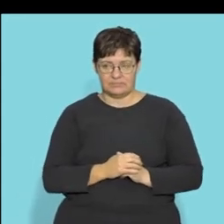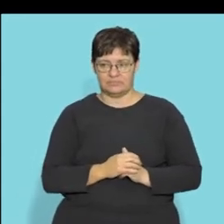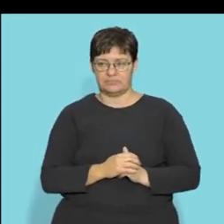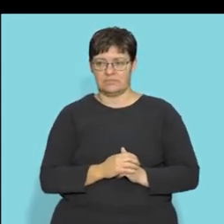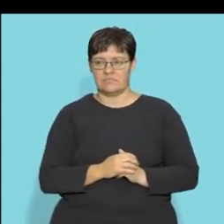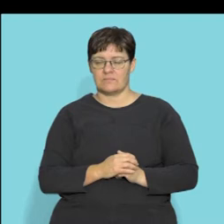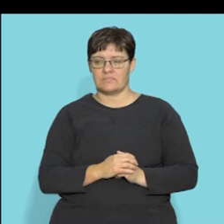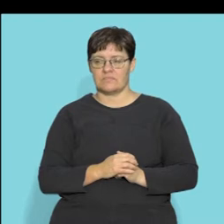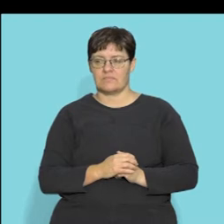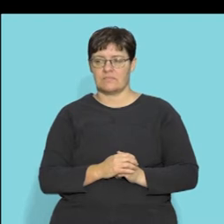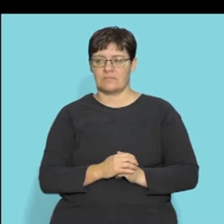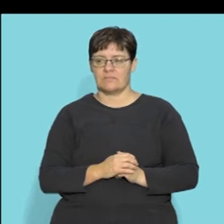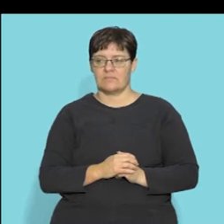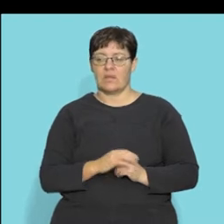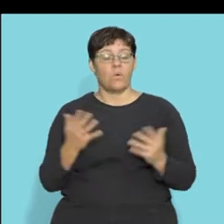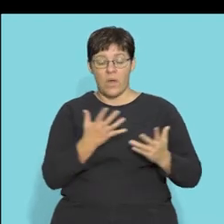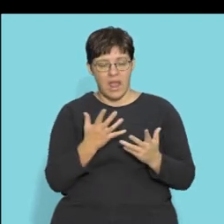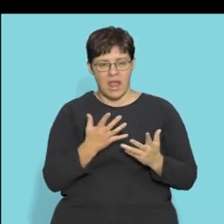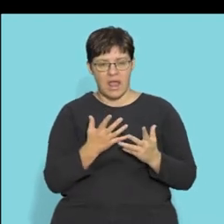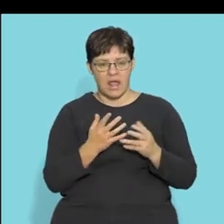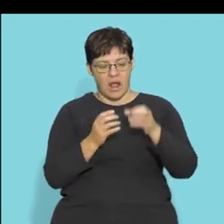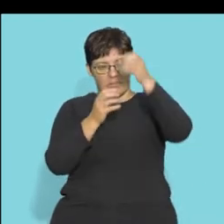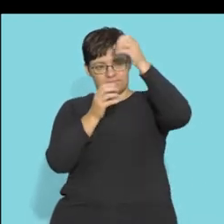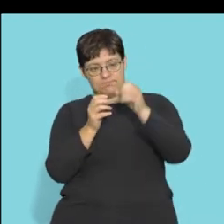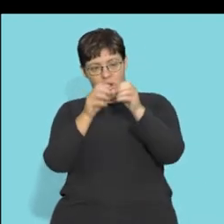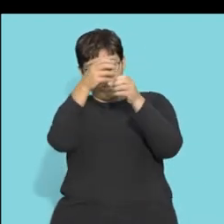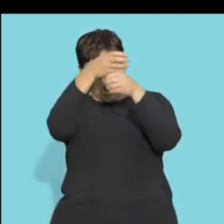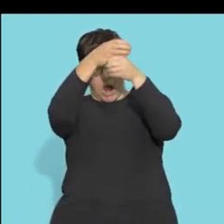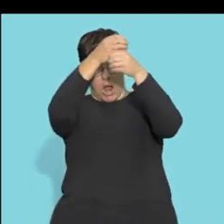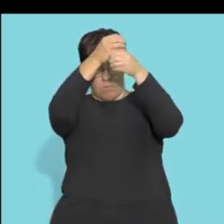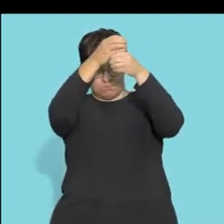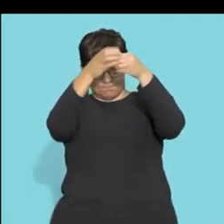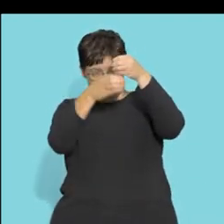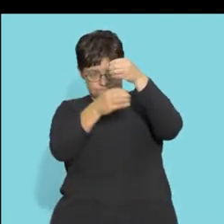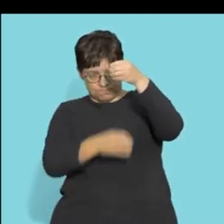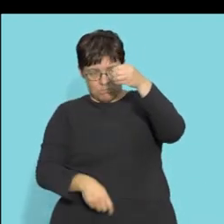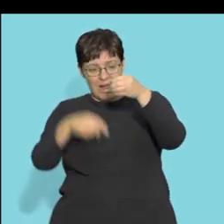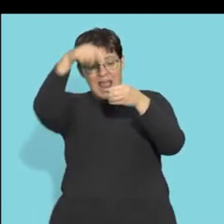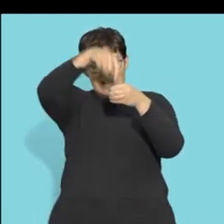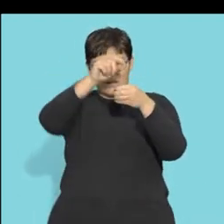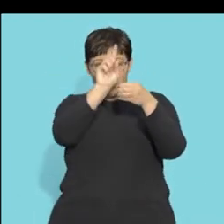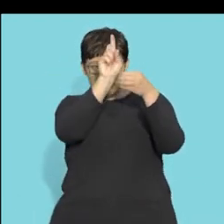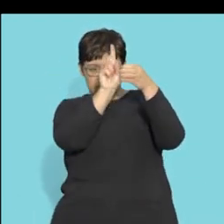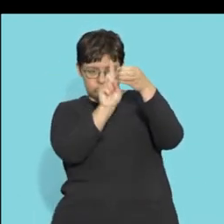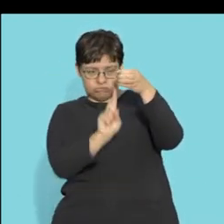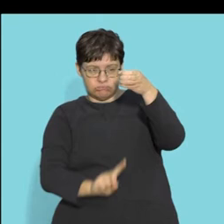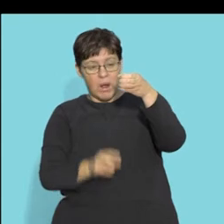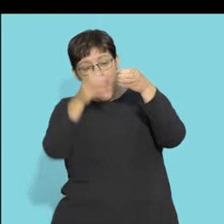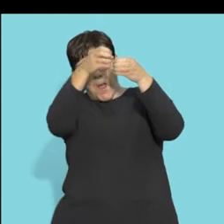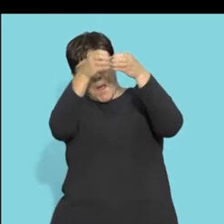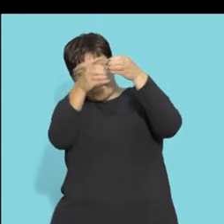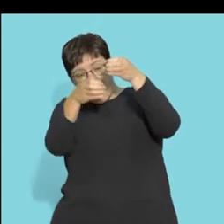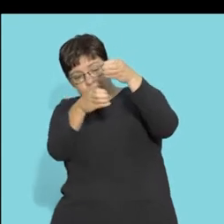Now, like I said, the spinal cord is situated within the vertebral column and there are 33